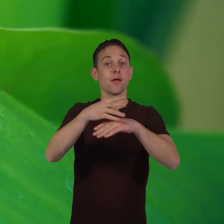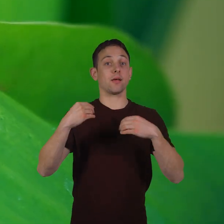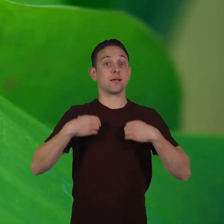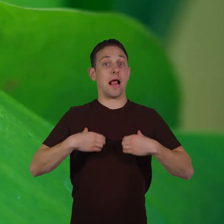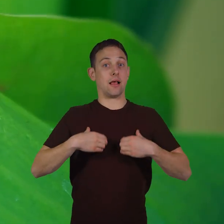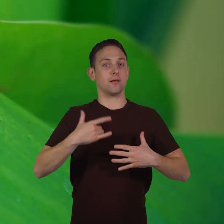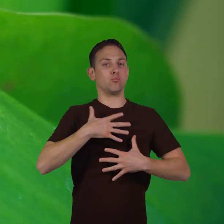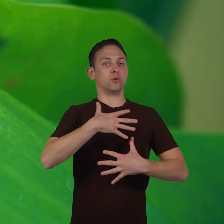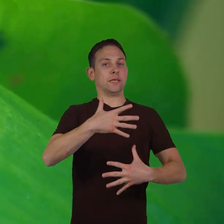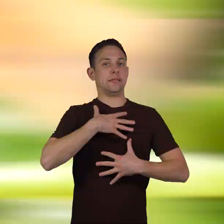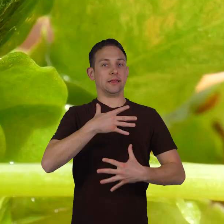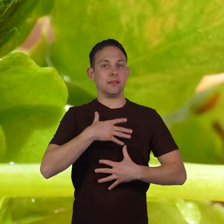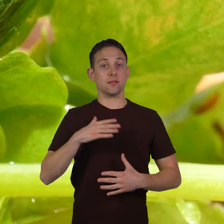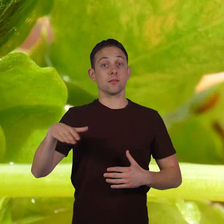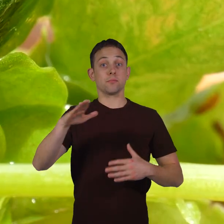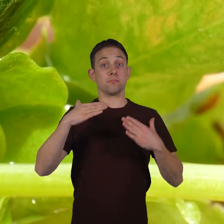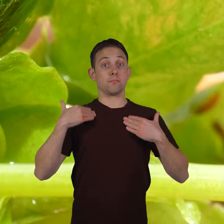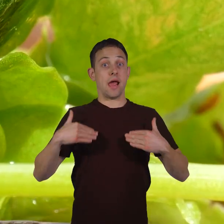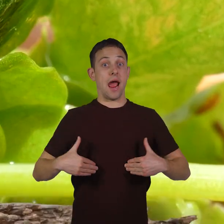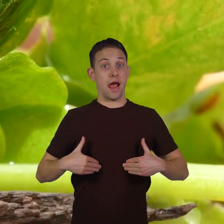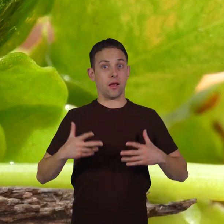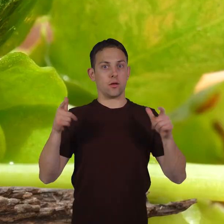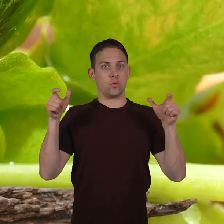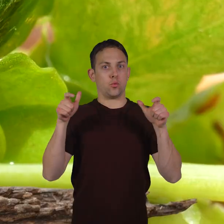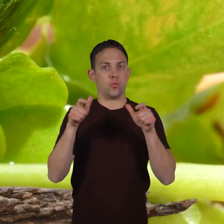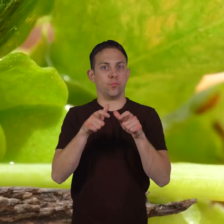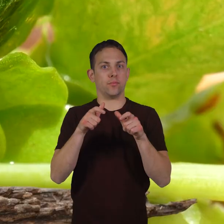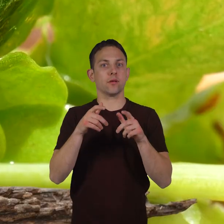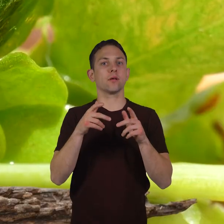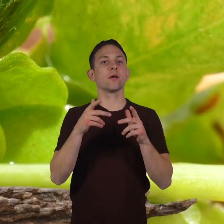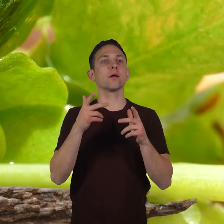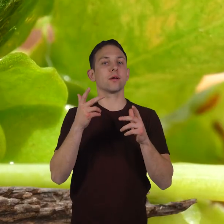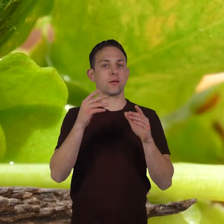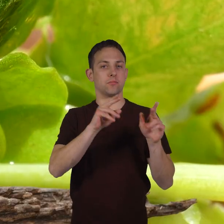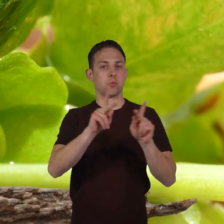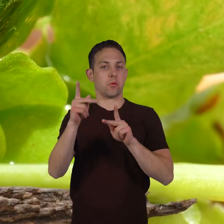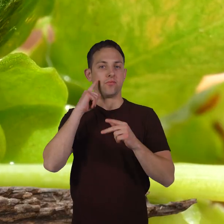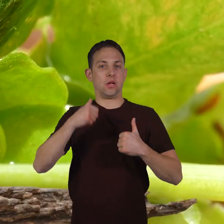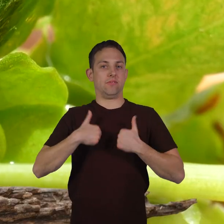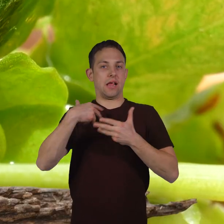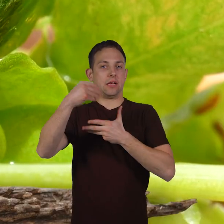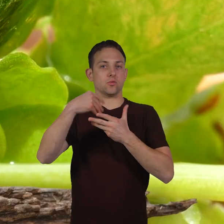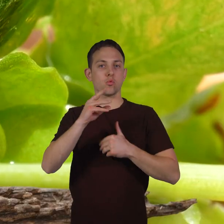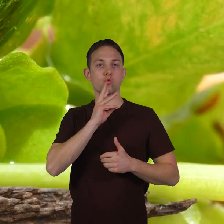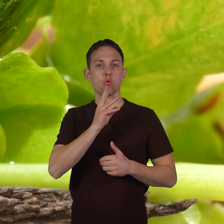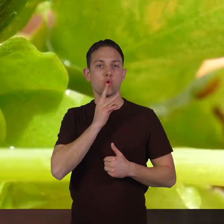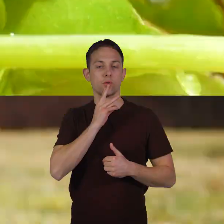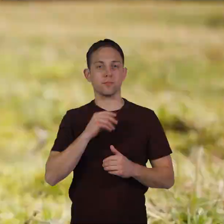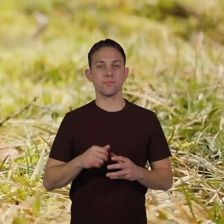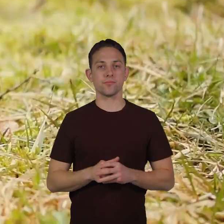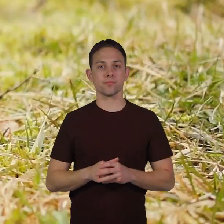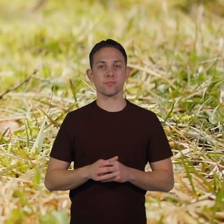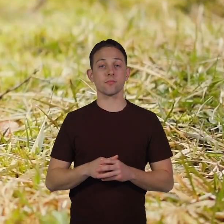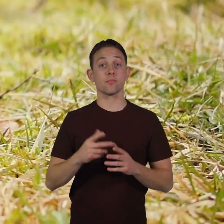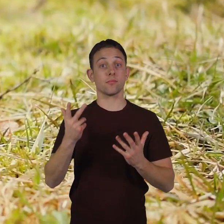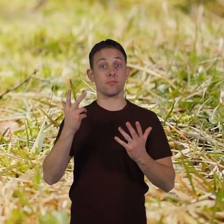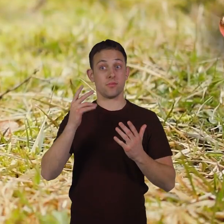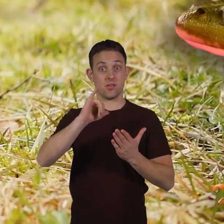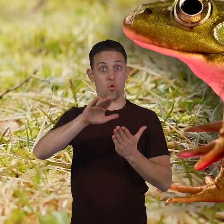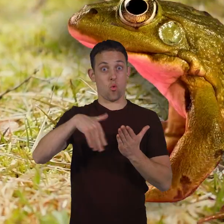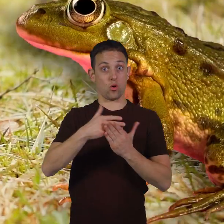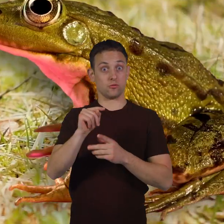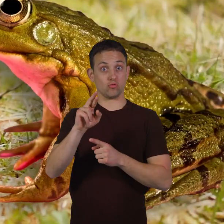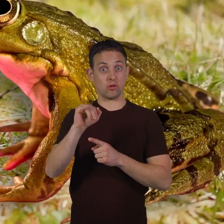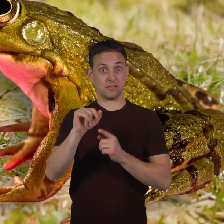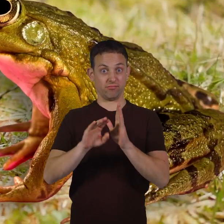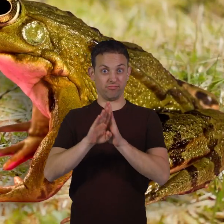and lungs for breathing their bodies also shrink in preparation for living outside the water once those traits are